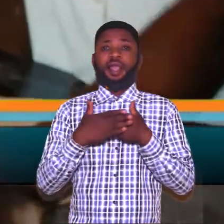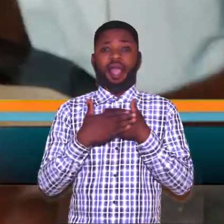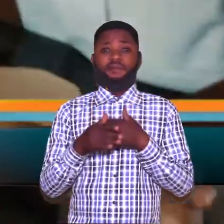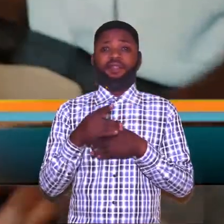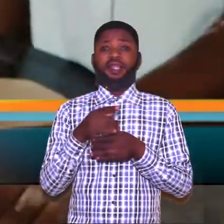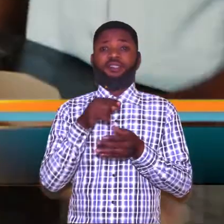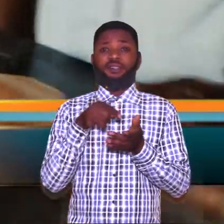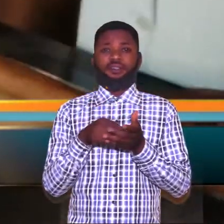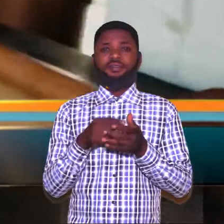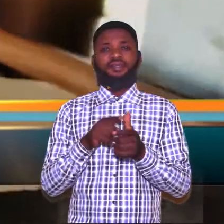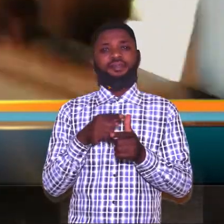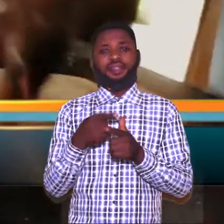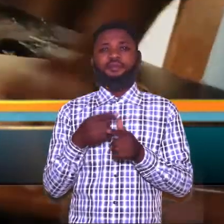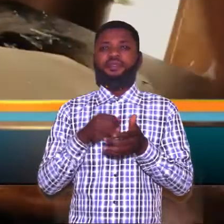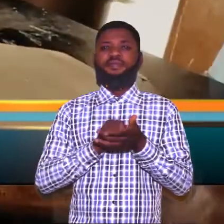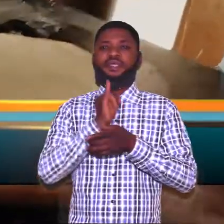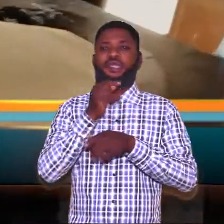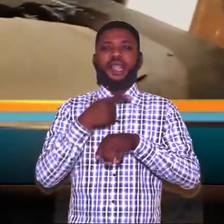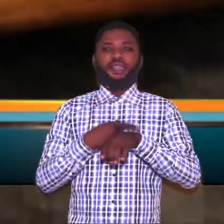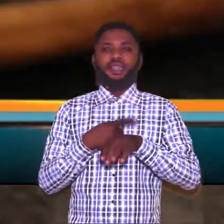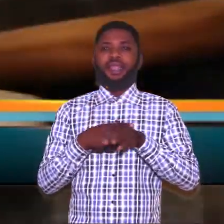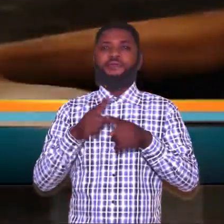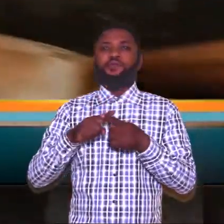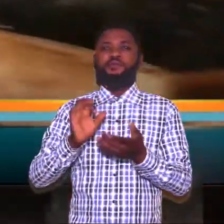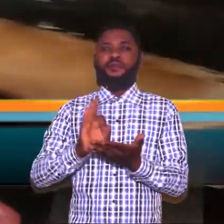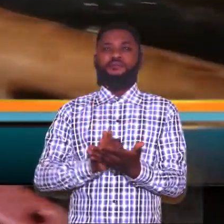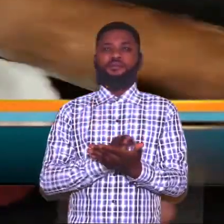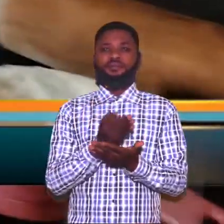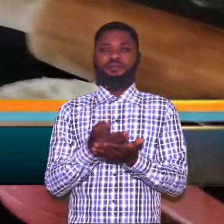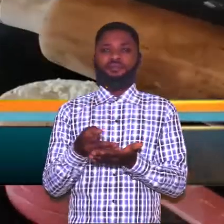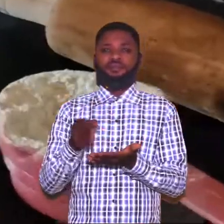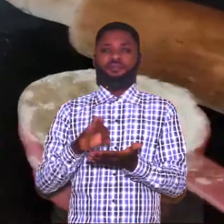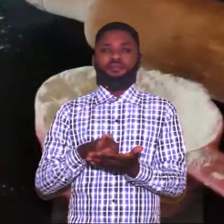after this then it's time to fry